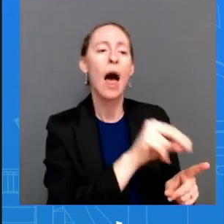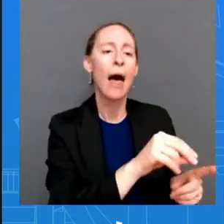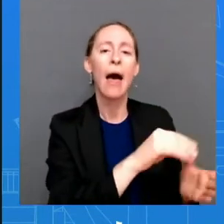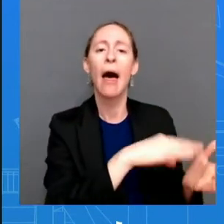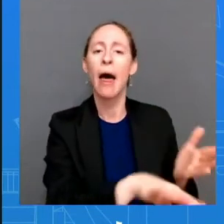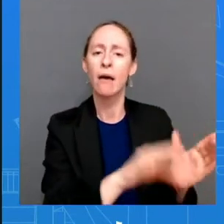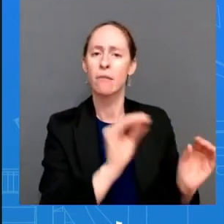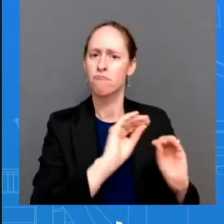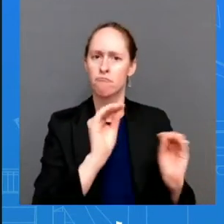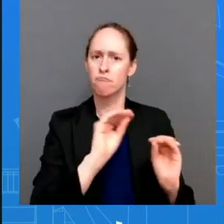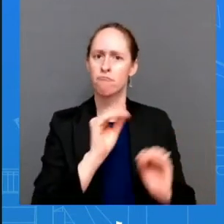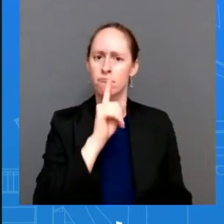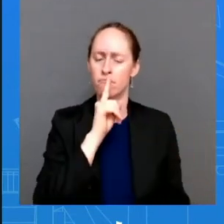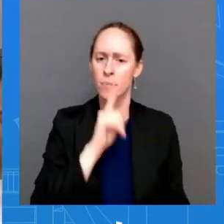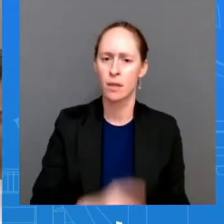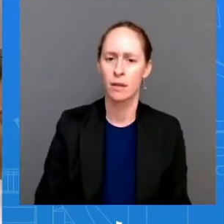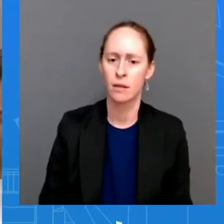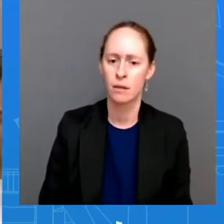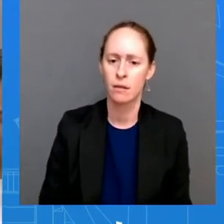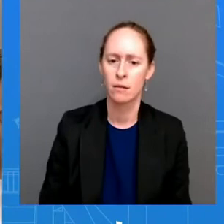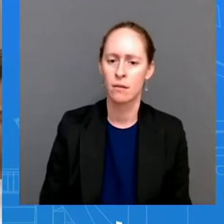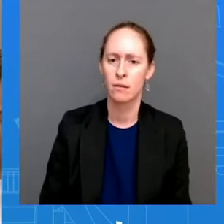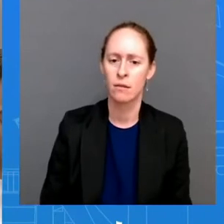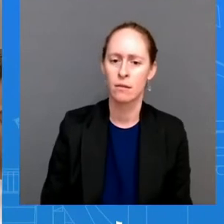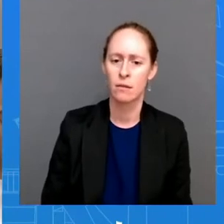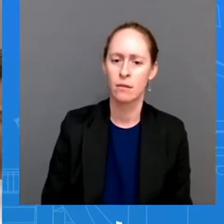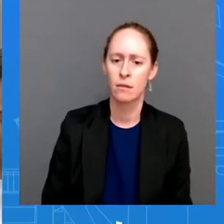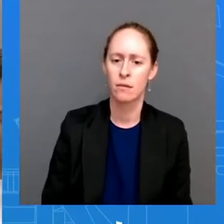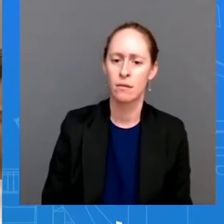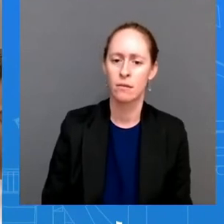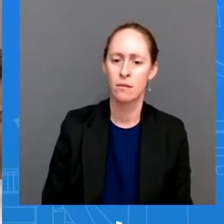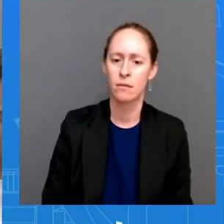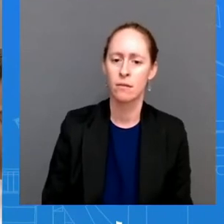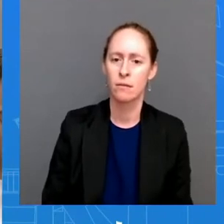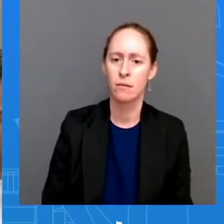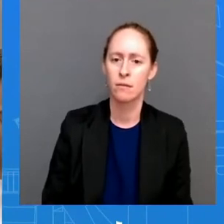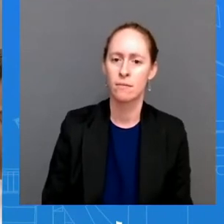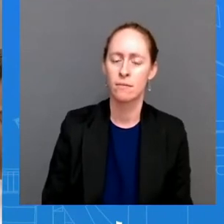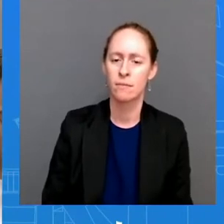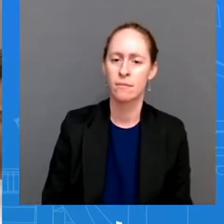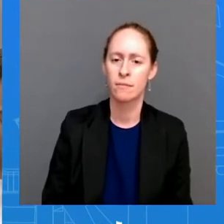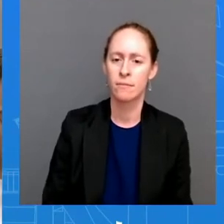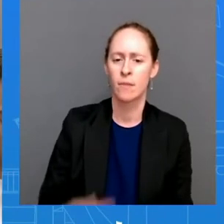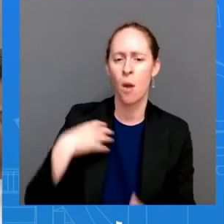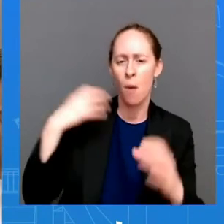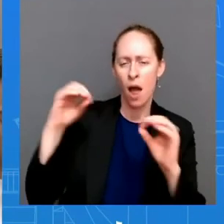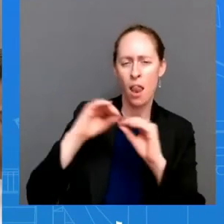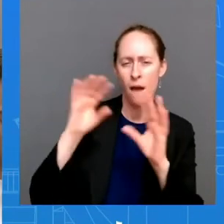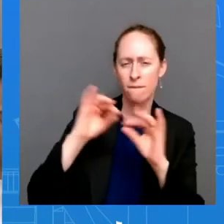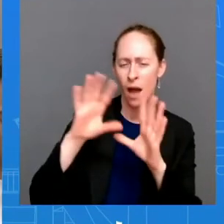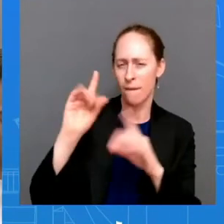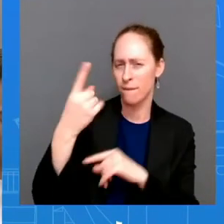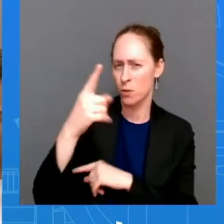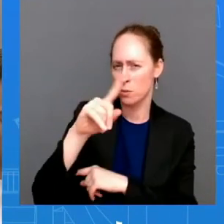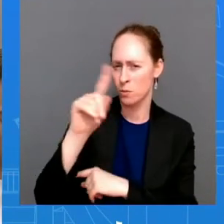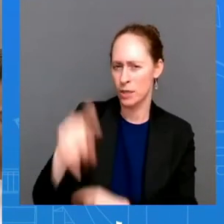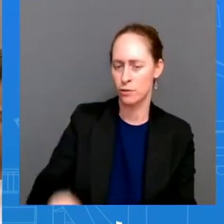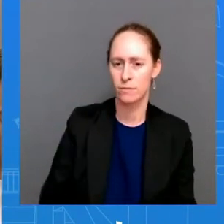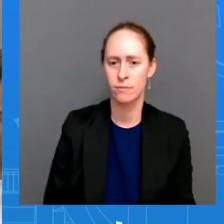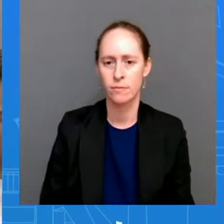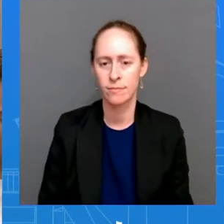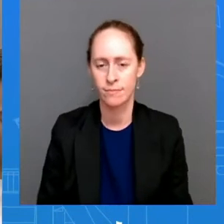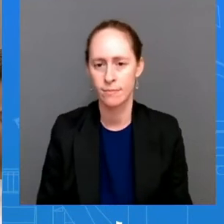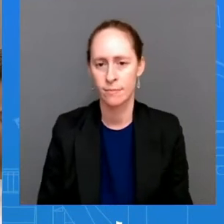clear it up just once one one final time so on the medic going back to the first question on the medicaid on the proposal to have medicaid fund uh